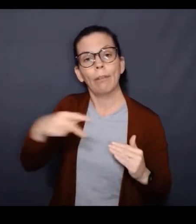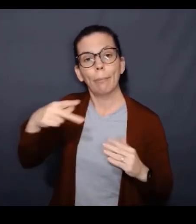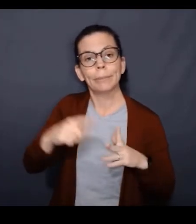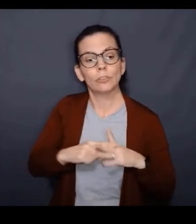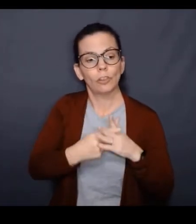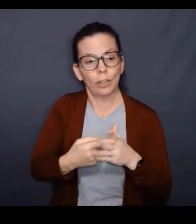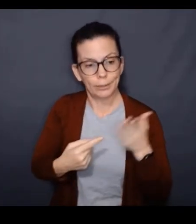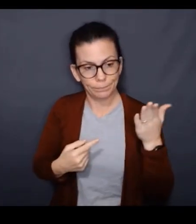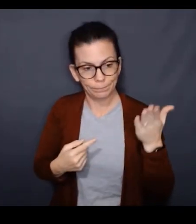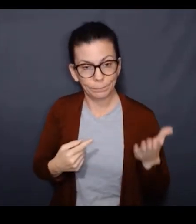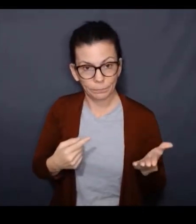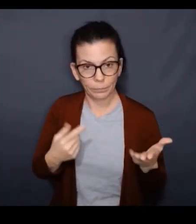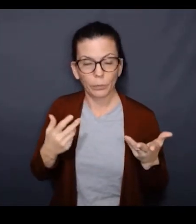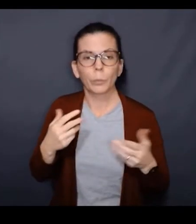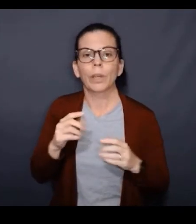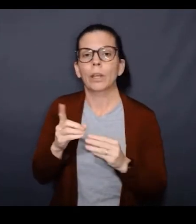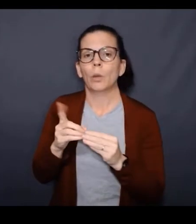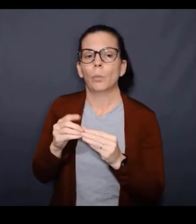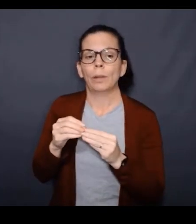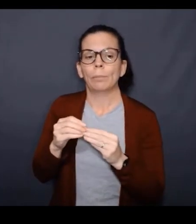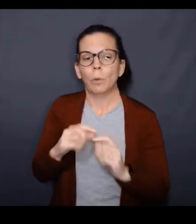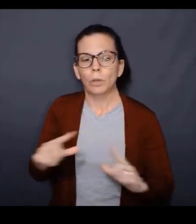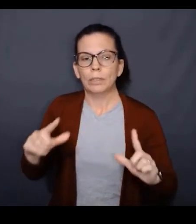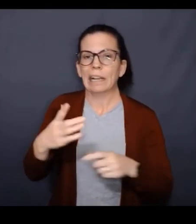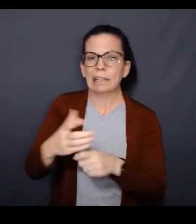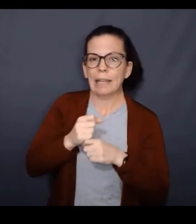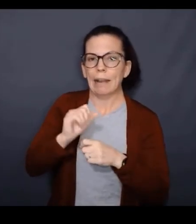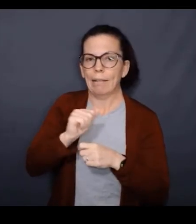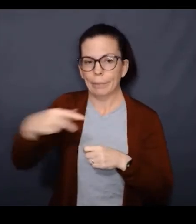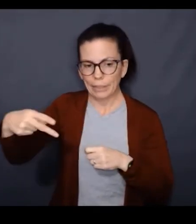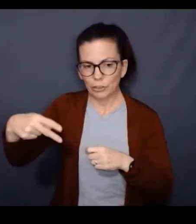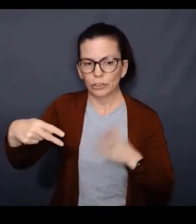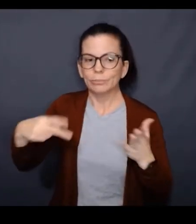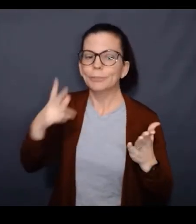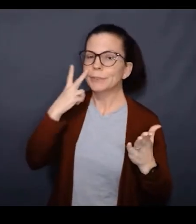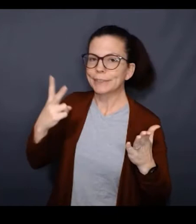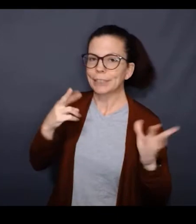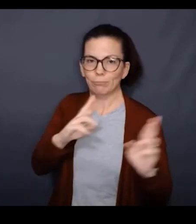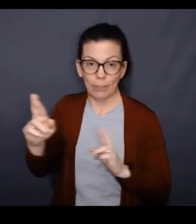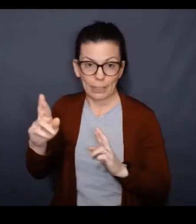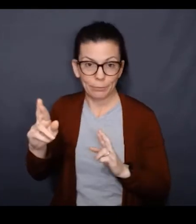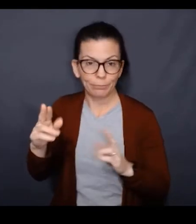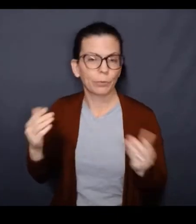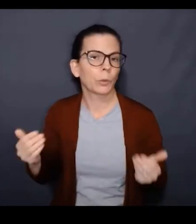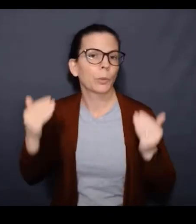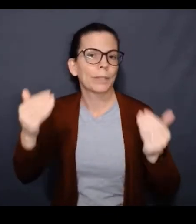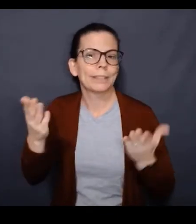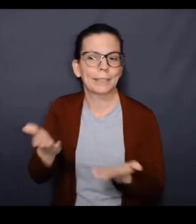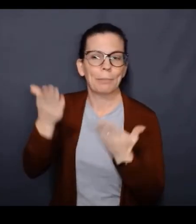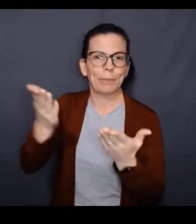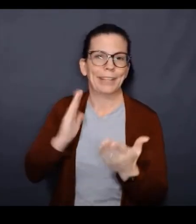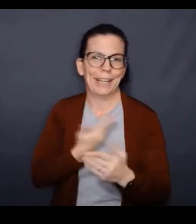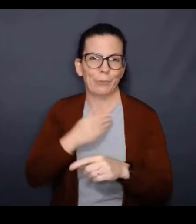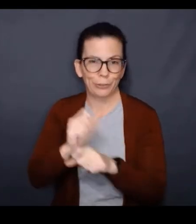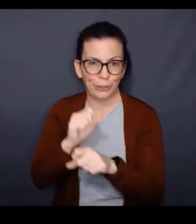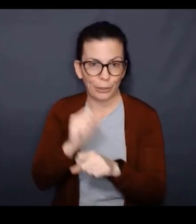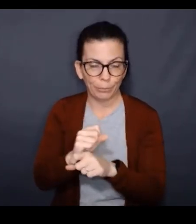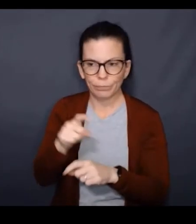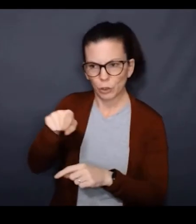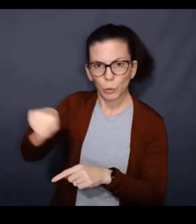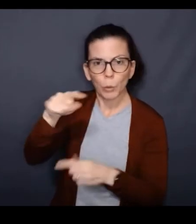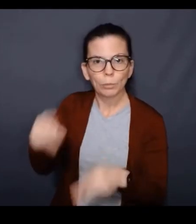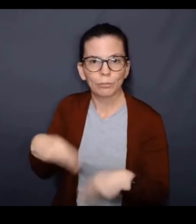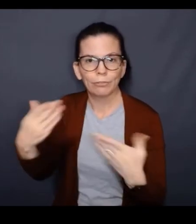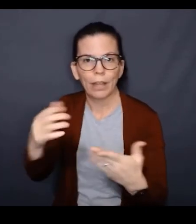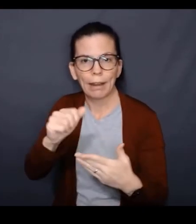Our application is starting, and once we do one more get application, we can see that it is now ready. So let's go ahead and submit our